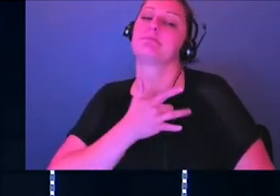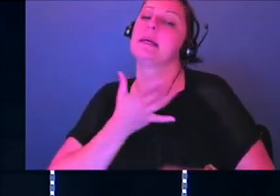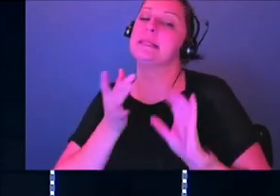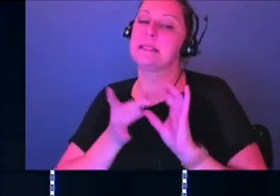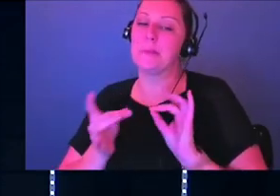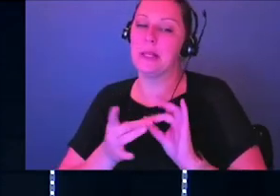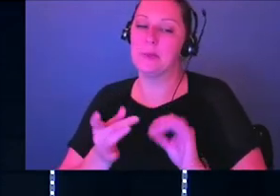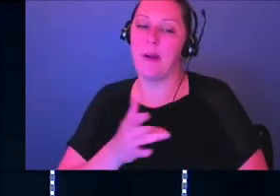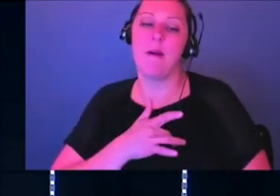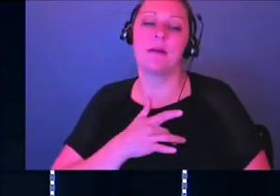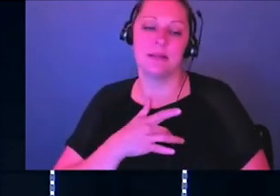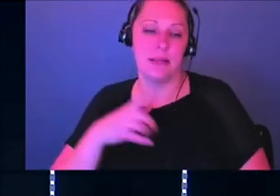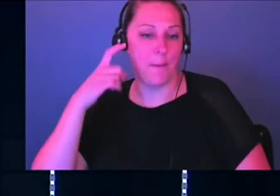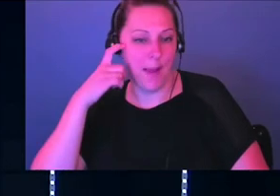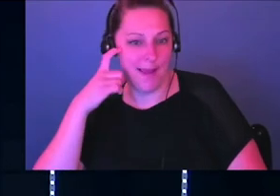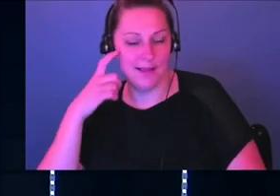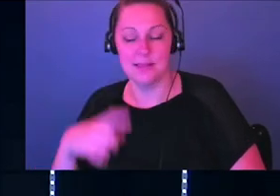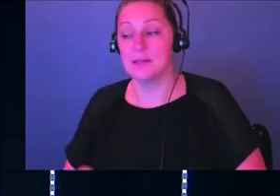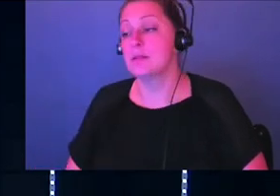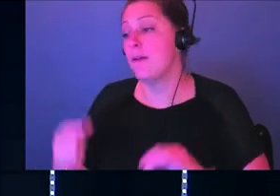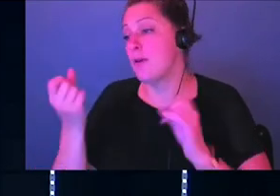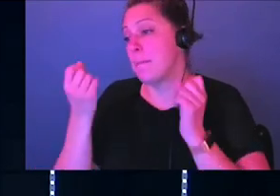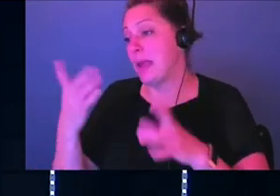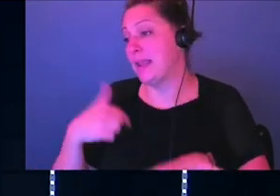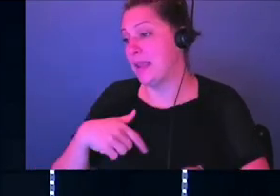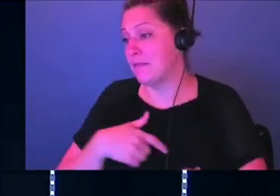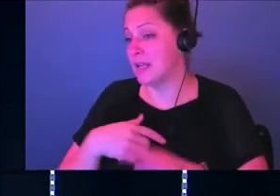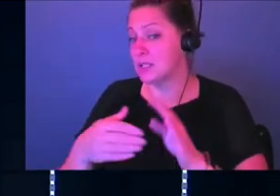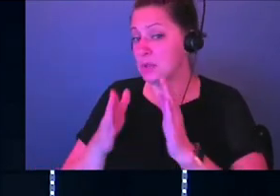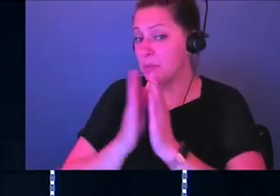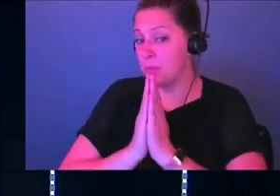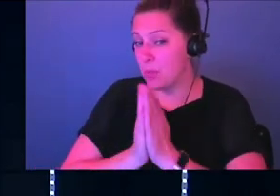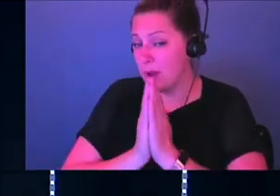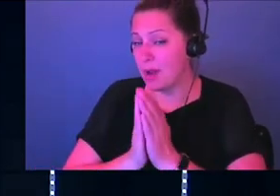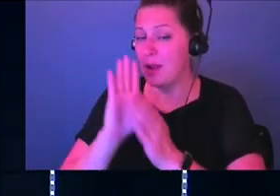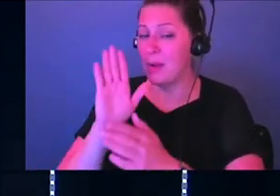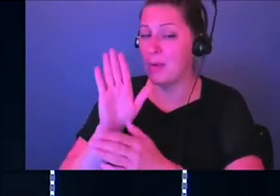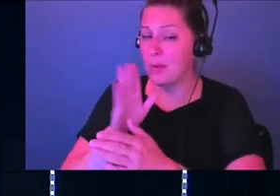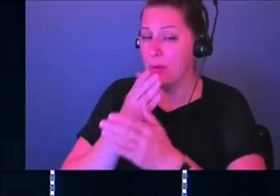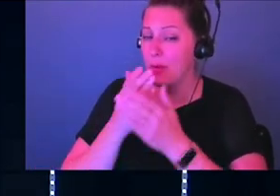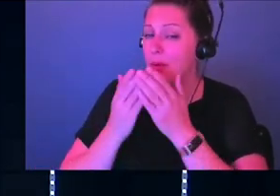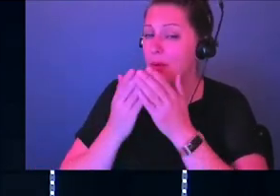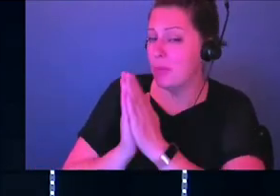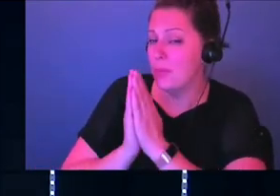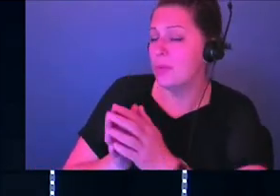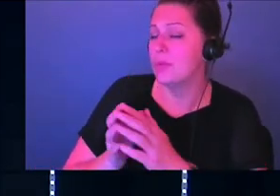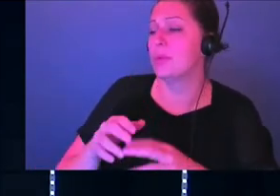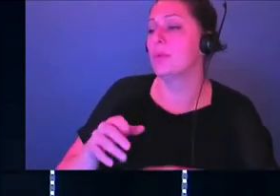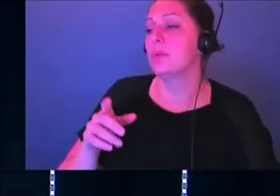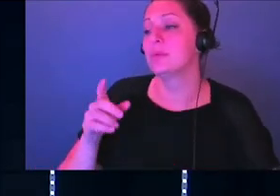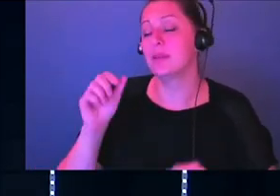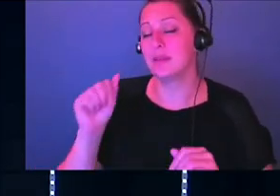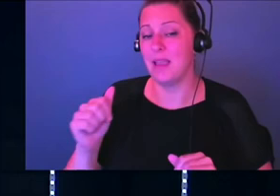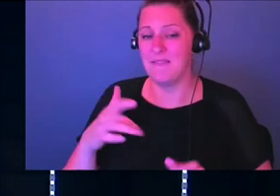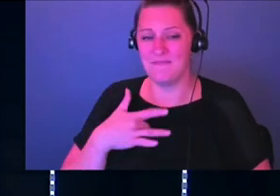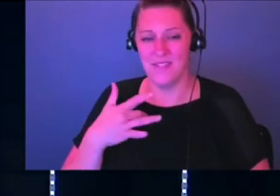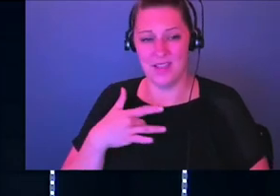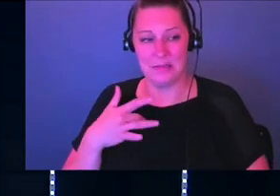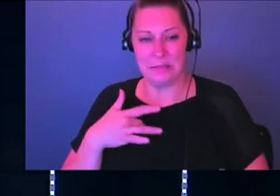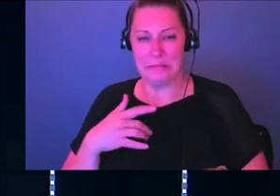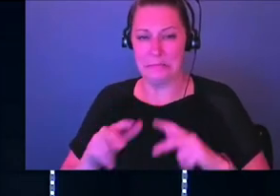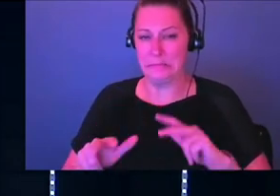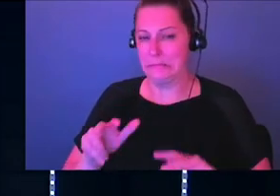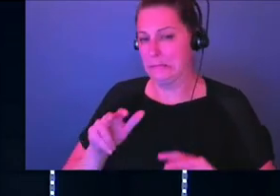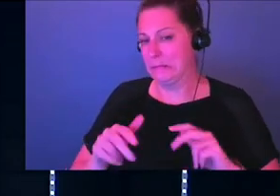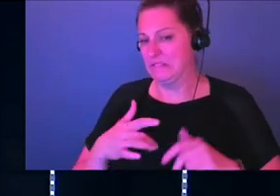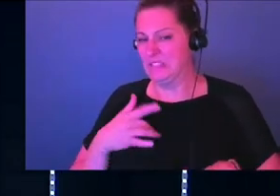lives. And I know for a lot of us, this whole idea of worship and praise is still new. It can still feel uncomfortable. It can still feel different.